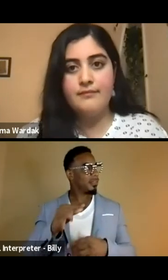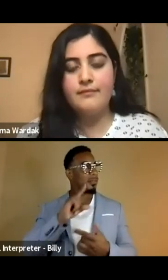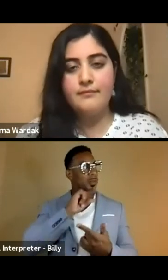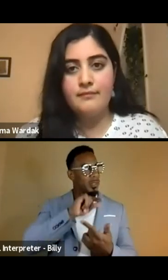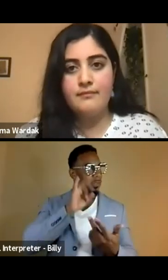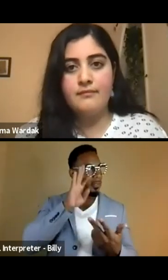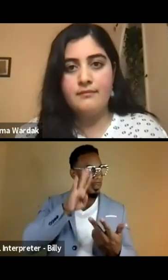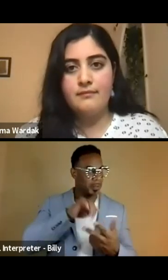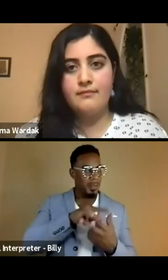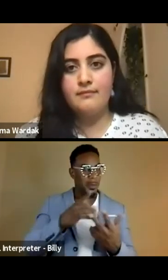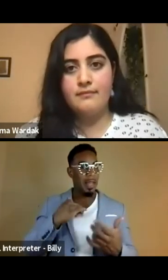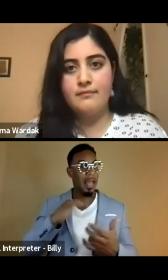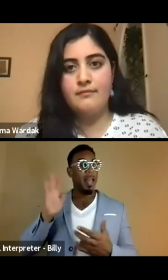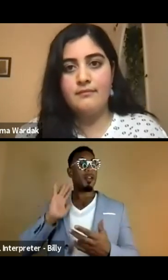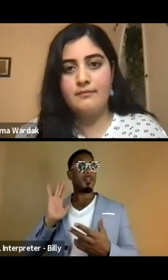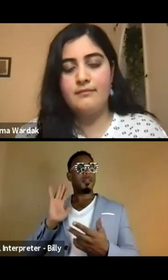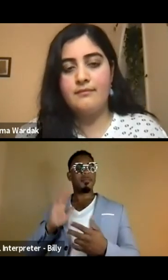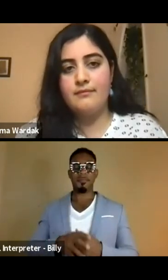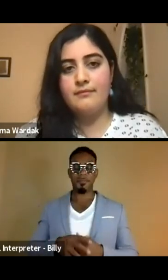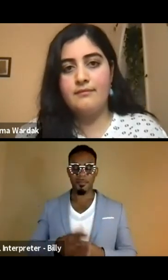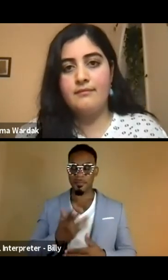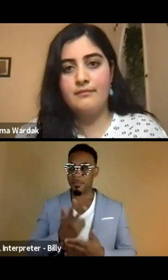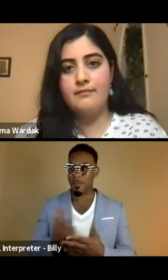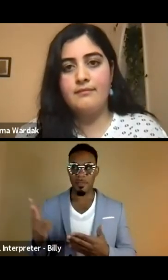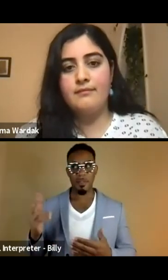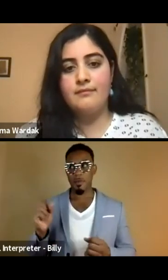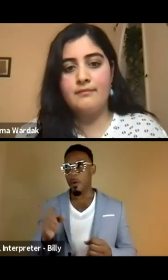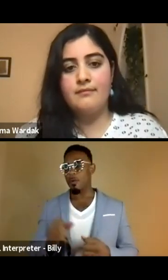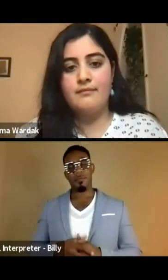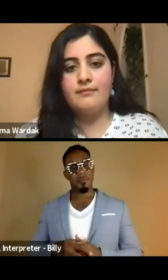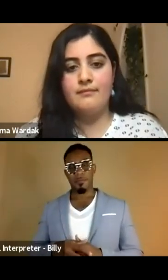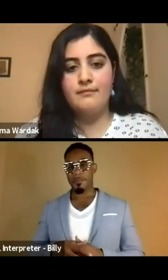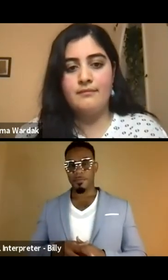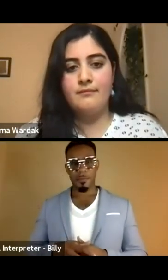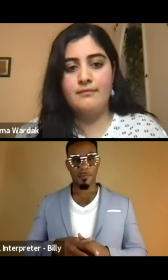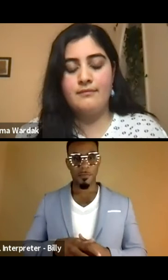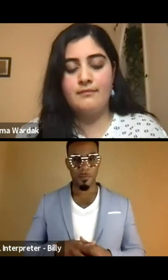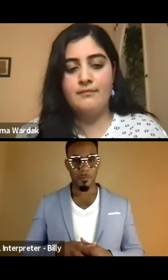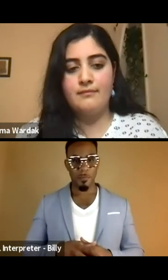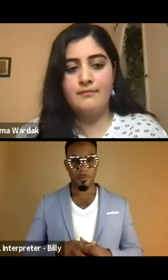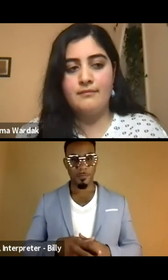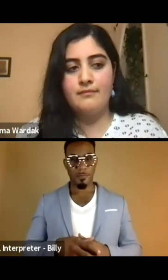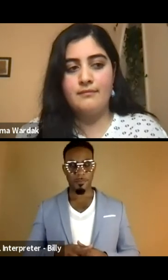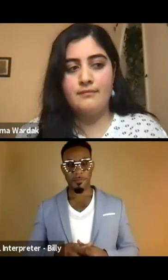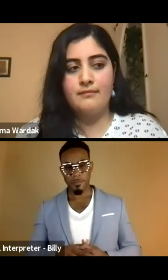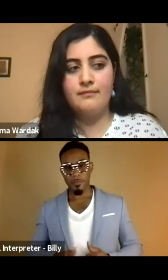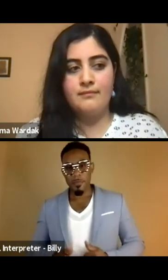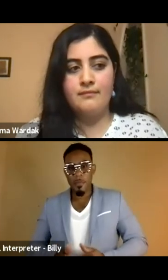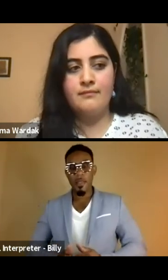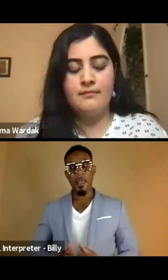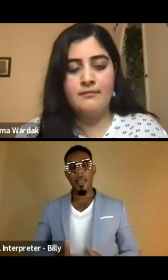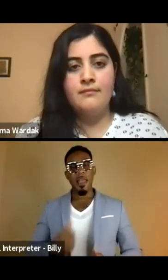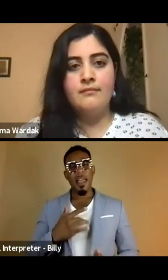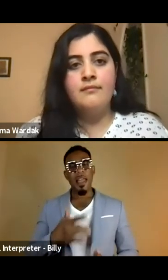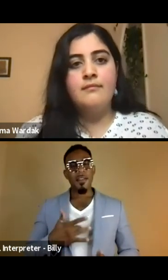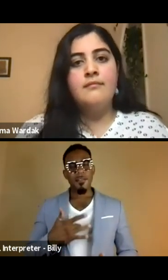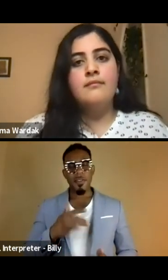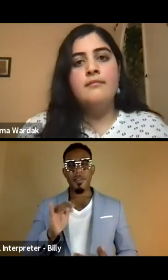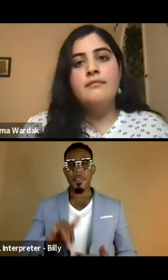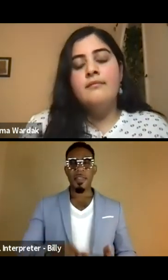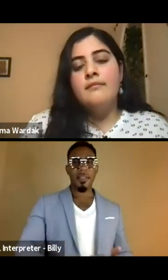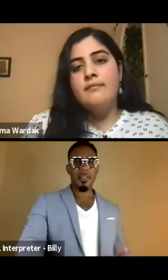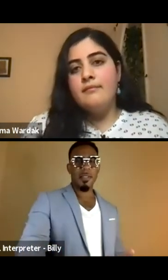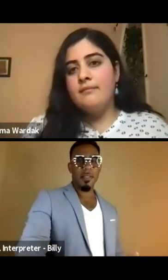and Facebook as much as I have in the past three weeks. Um, and, uh, I, I feel that